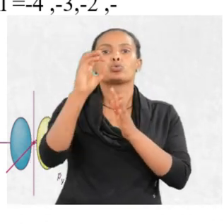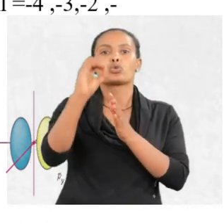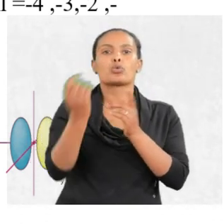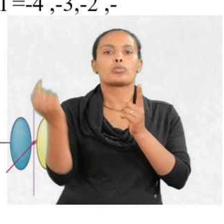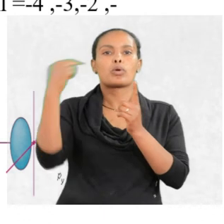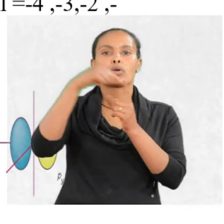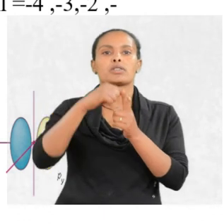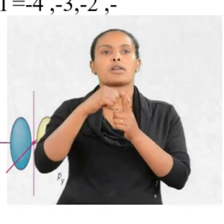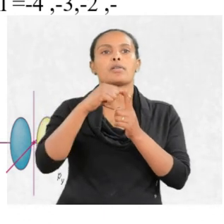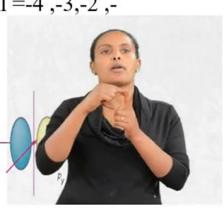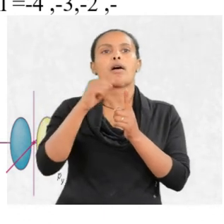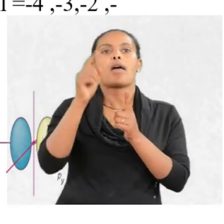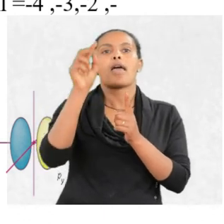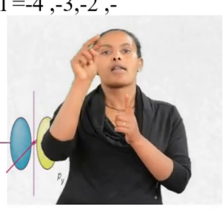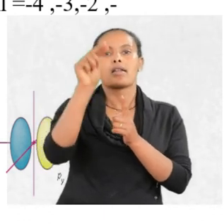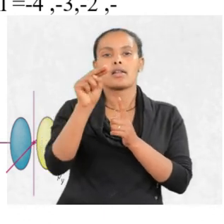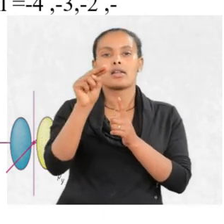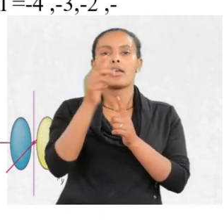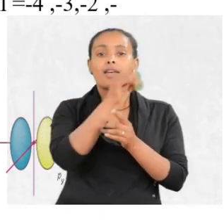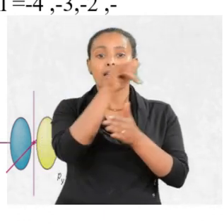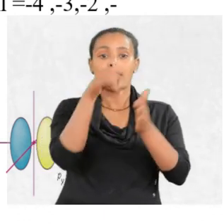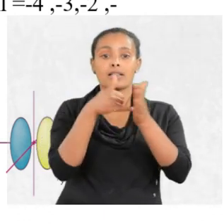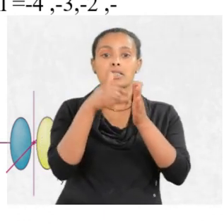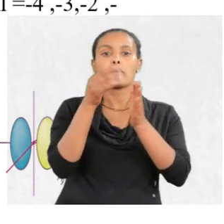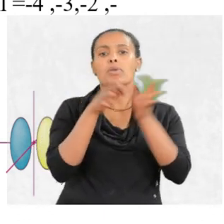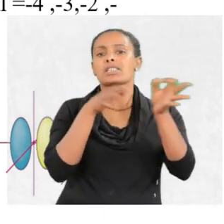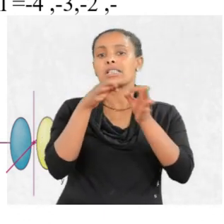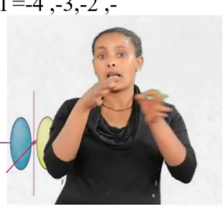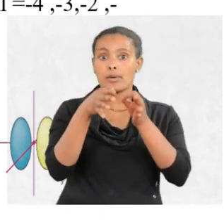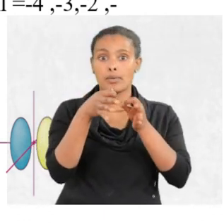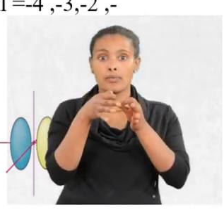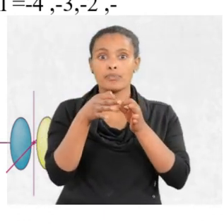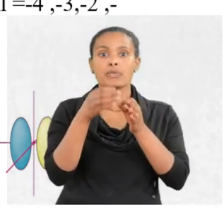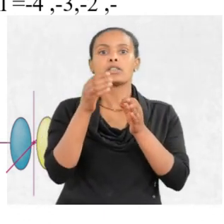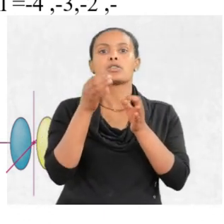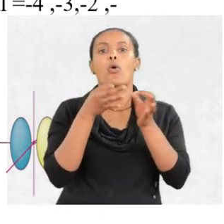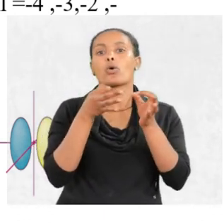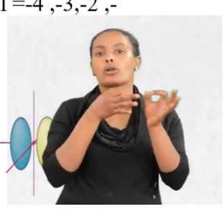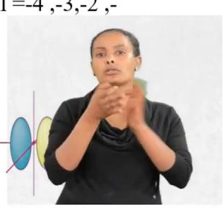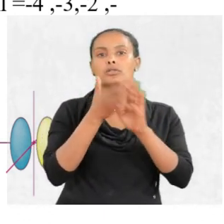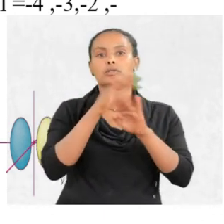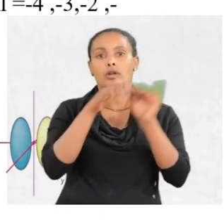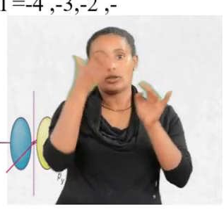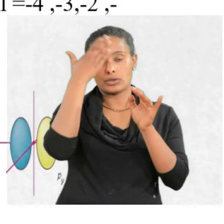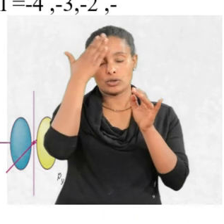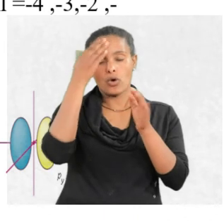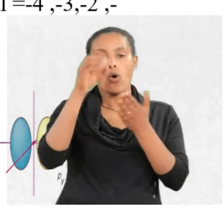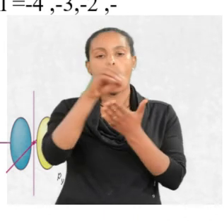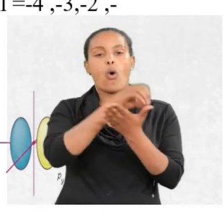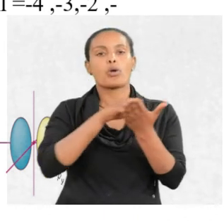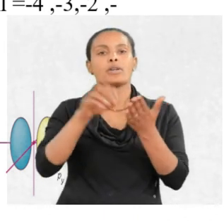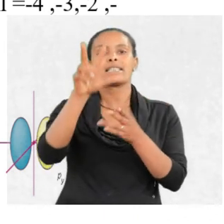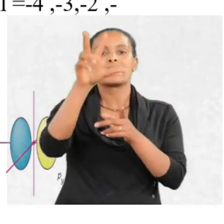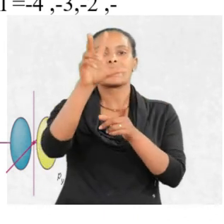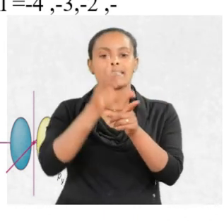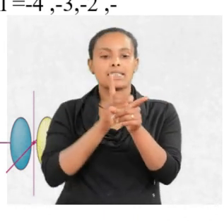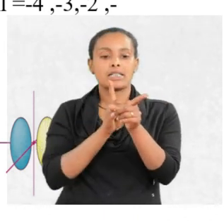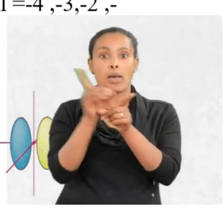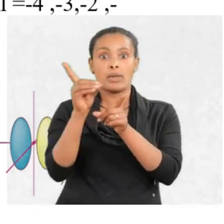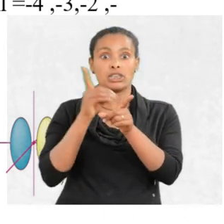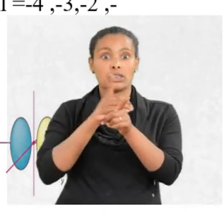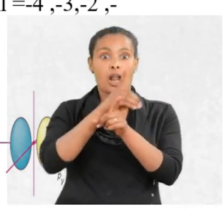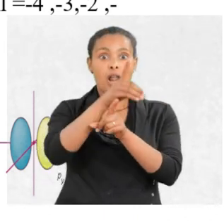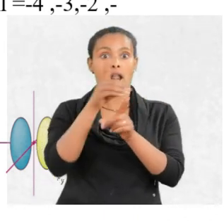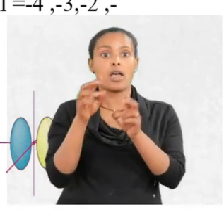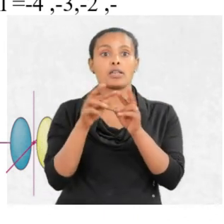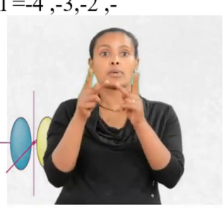l. It prescribes the orientation of the orbital in three-dimensional space about